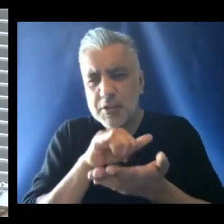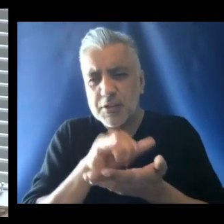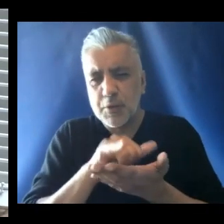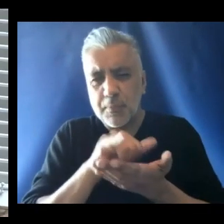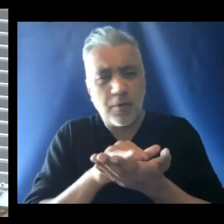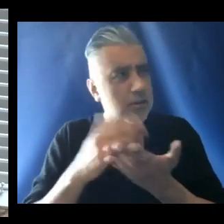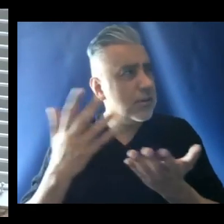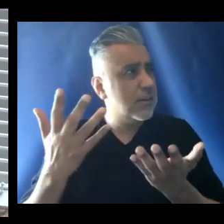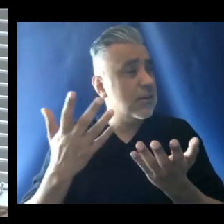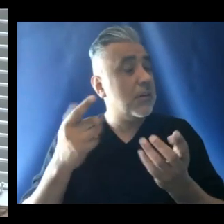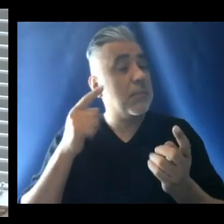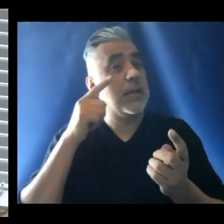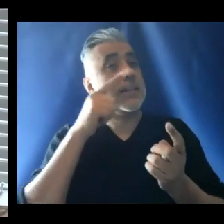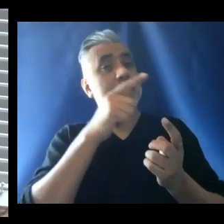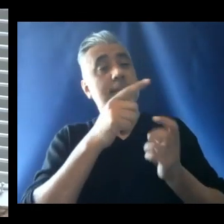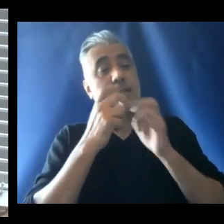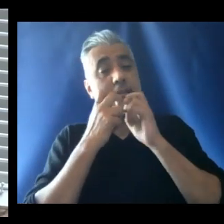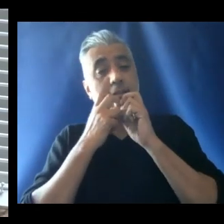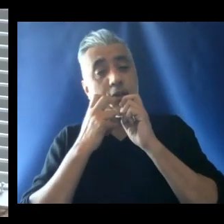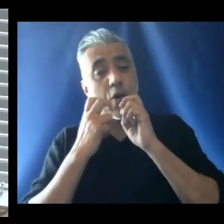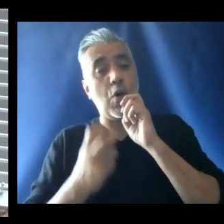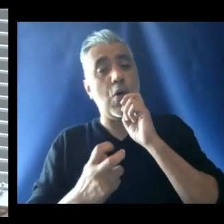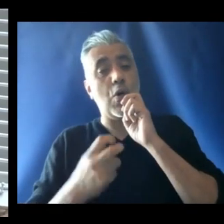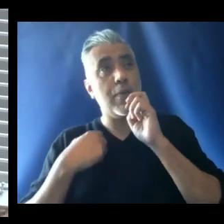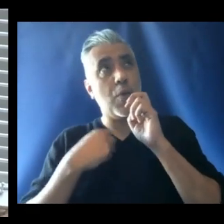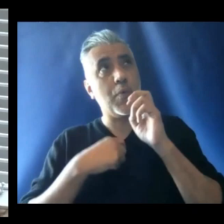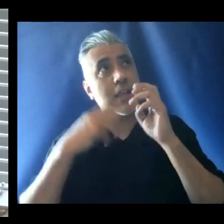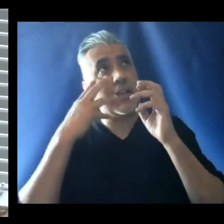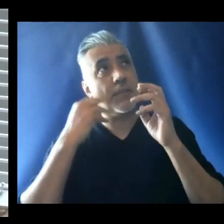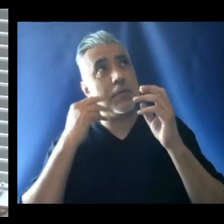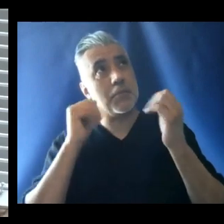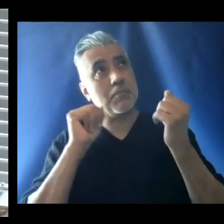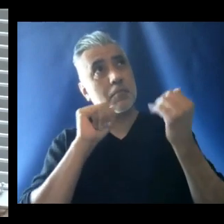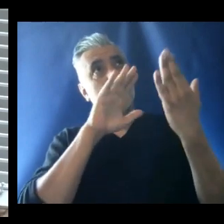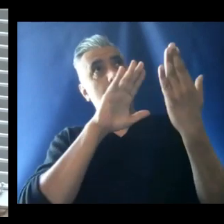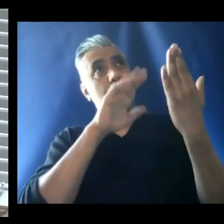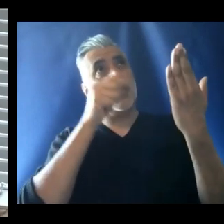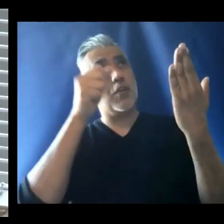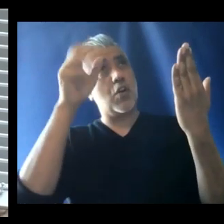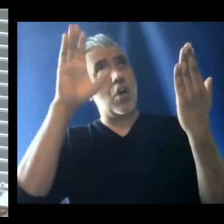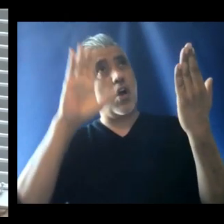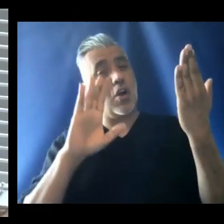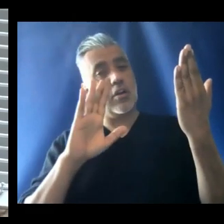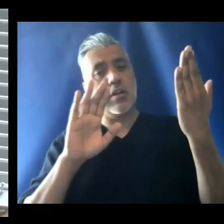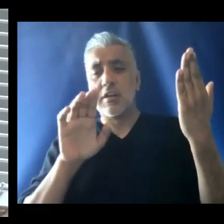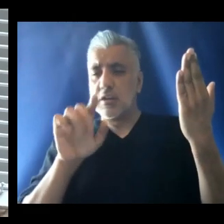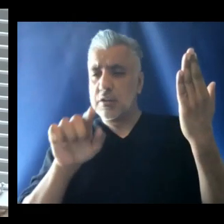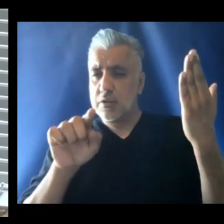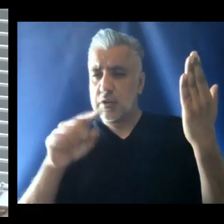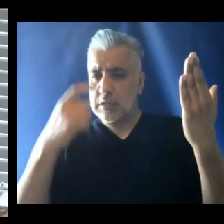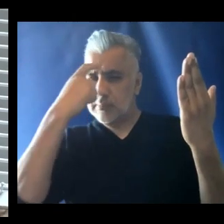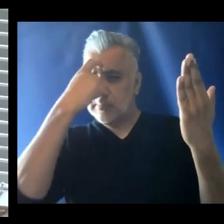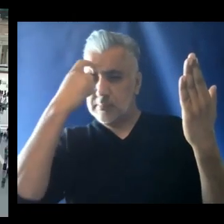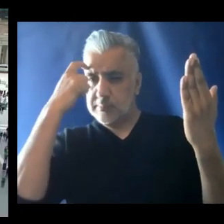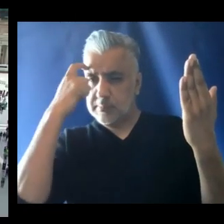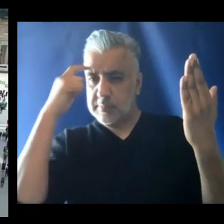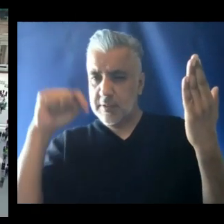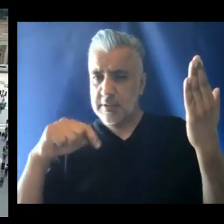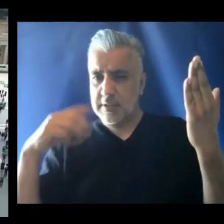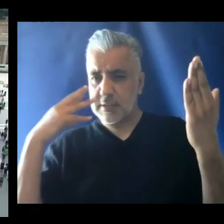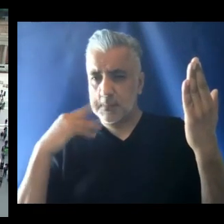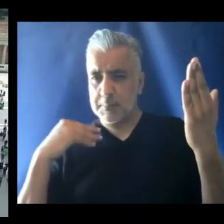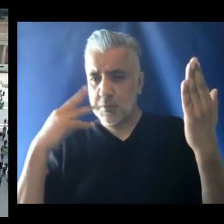This is the awe that we experience before God. Do not forget this spirit.